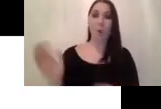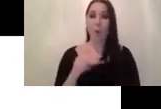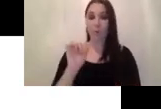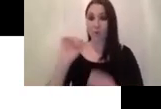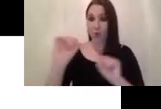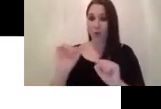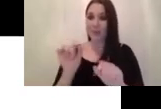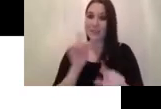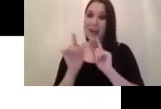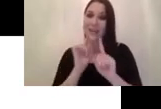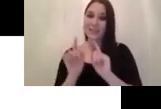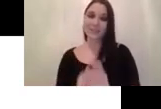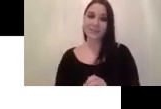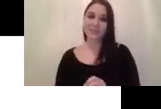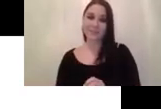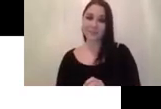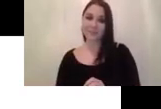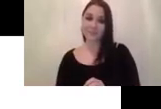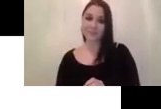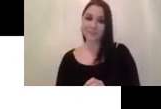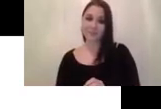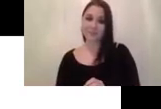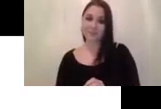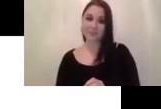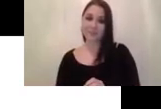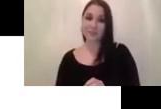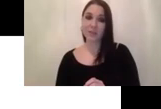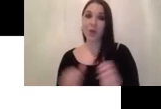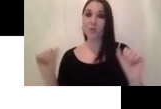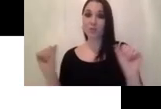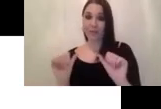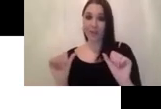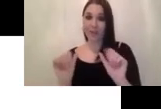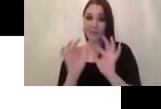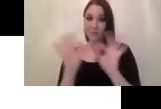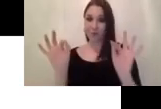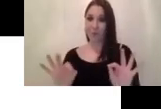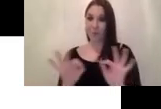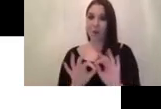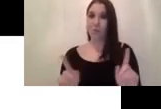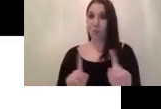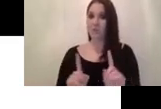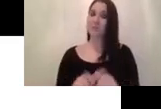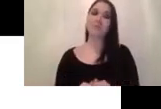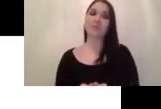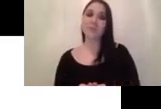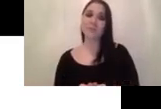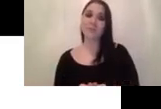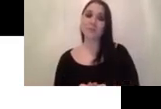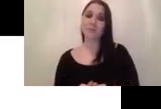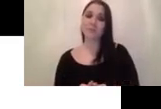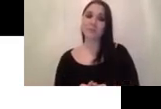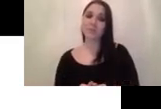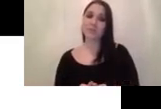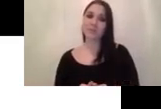pretty cool um and briefly so what's the framework is about um the self